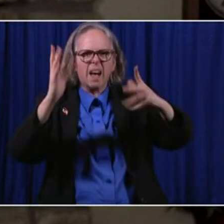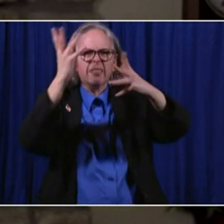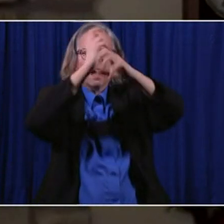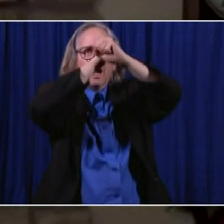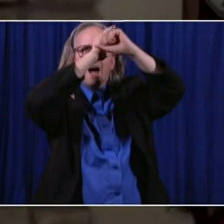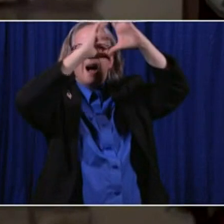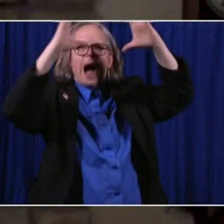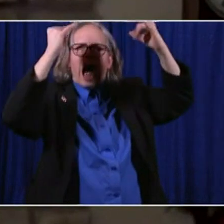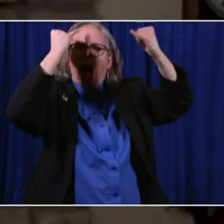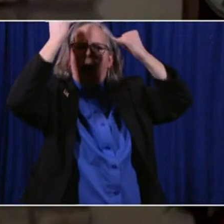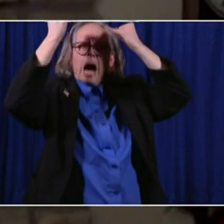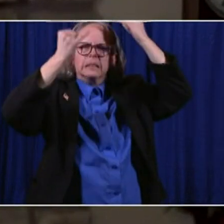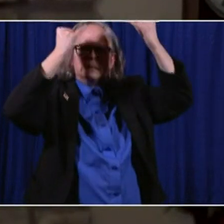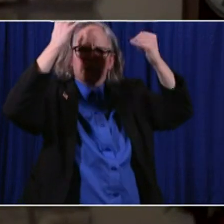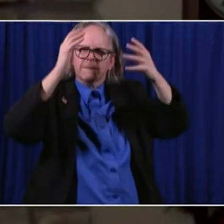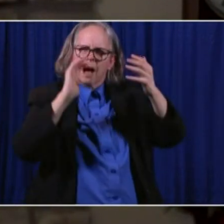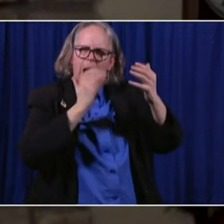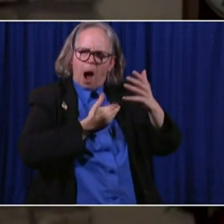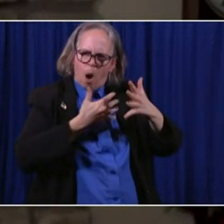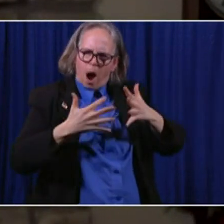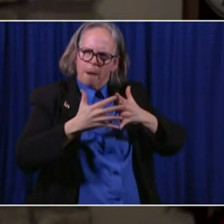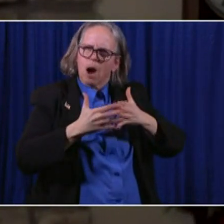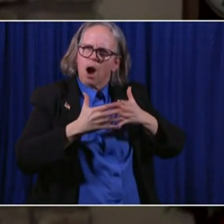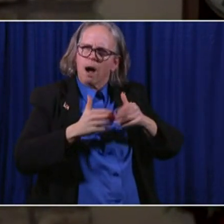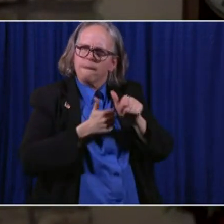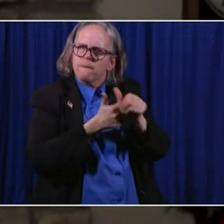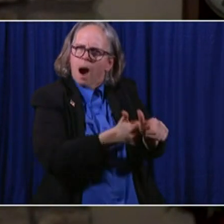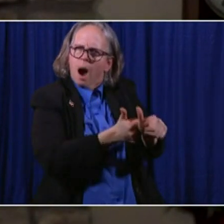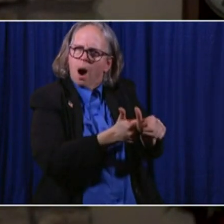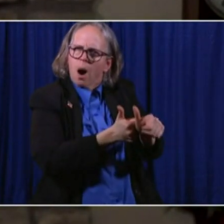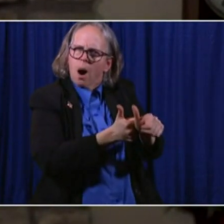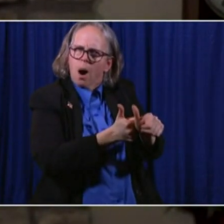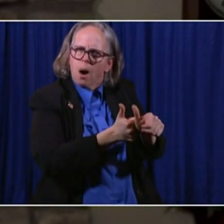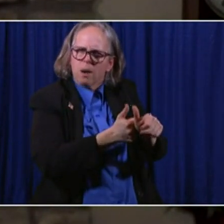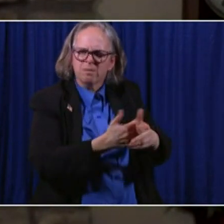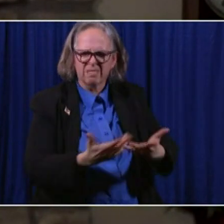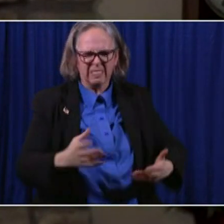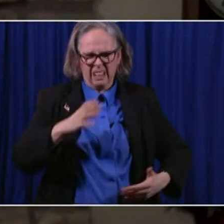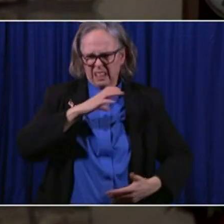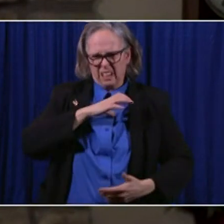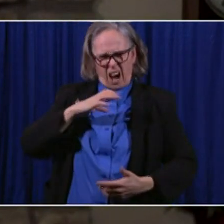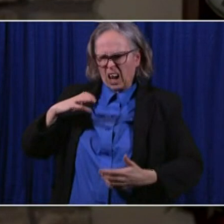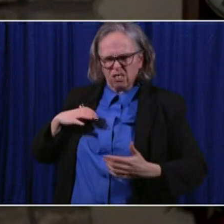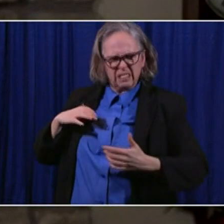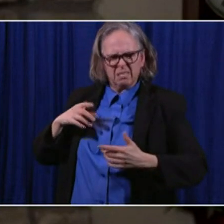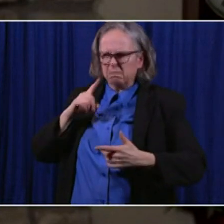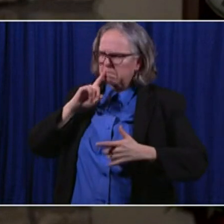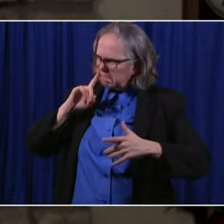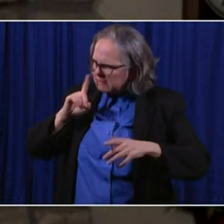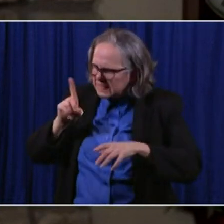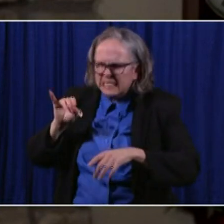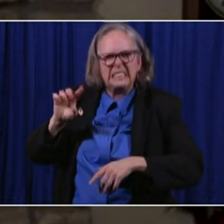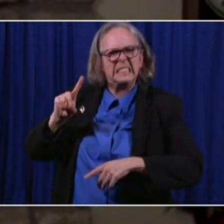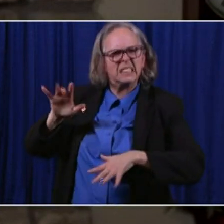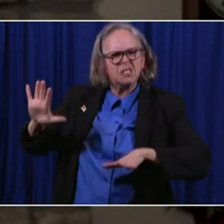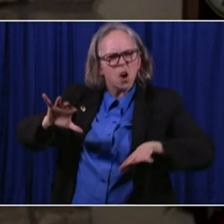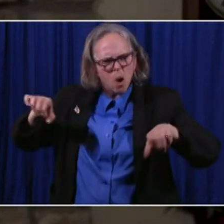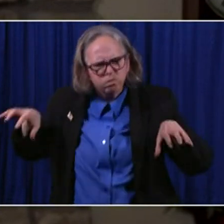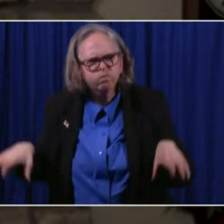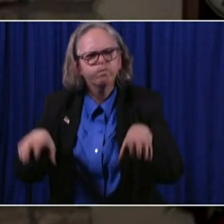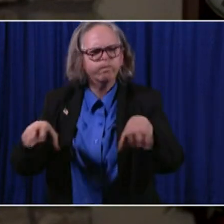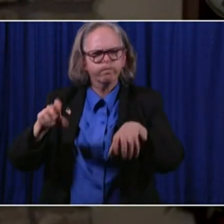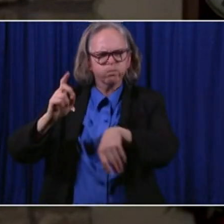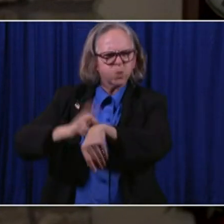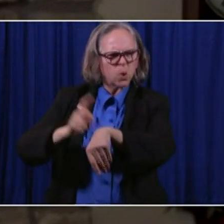They made it work. They did their job. What happened yesterday was devastating. was